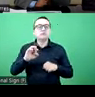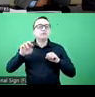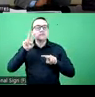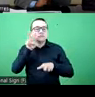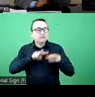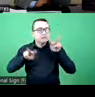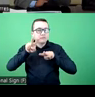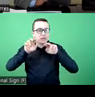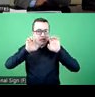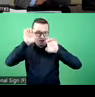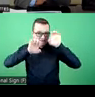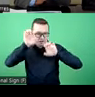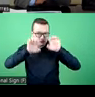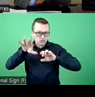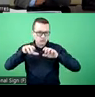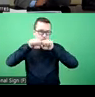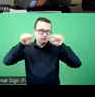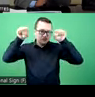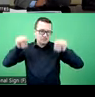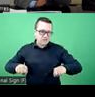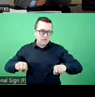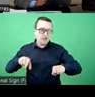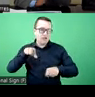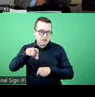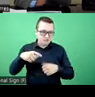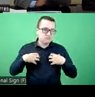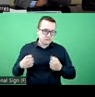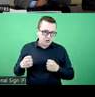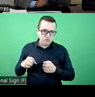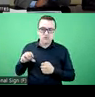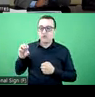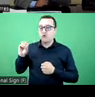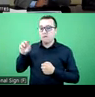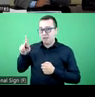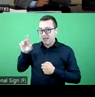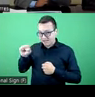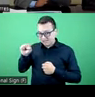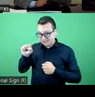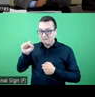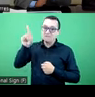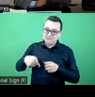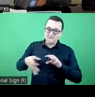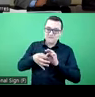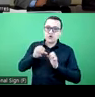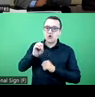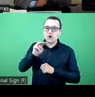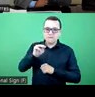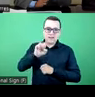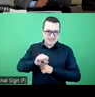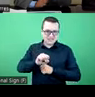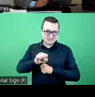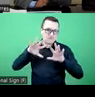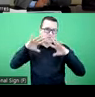We're talking about the systems, health systems, and the